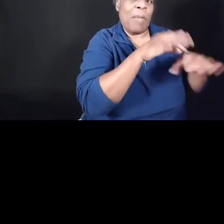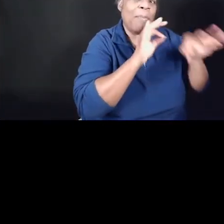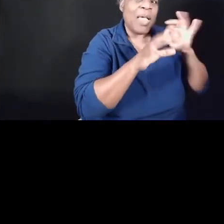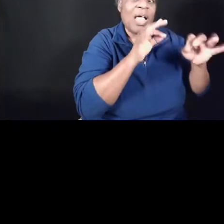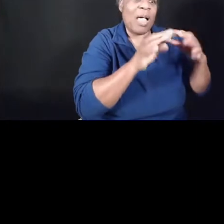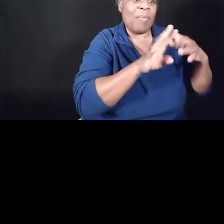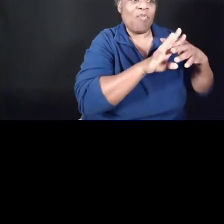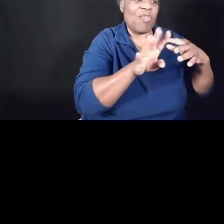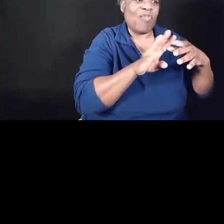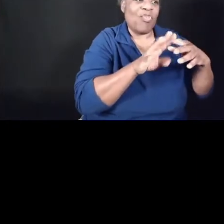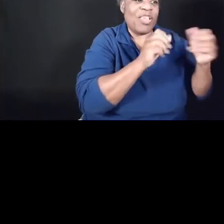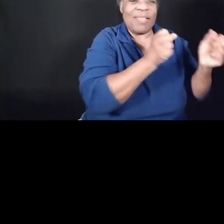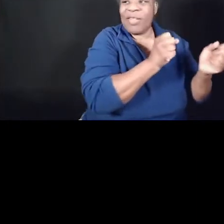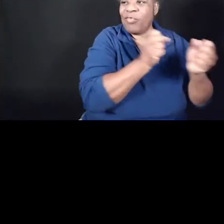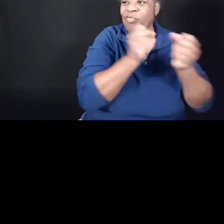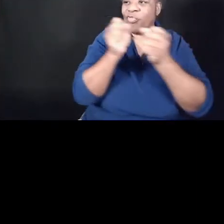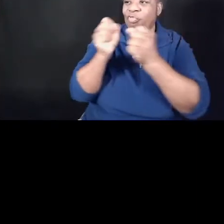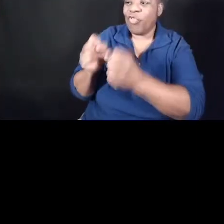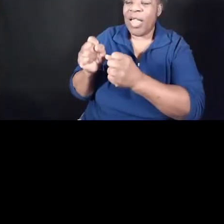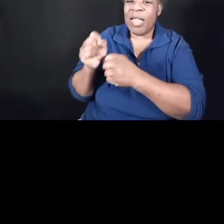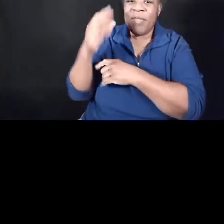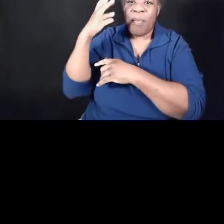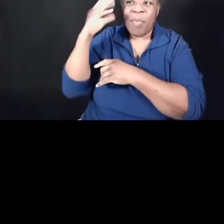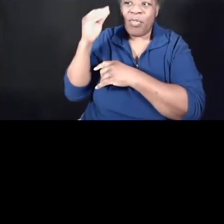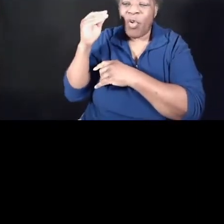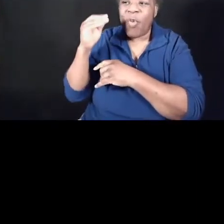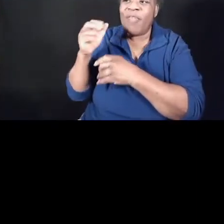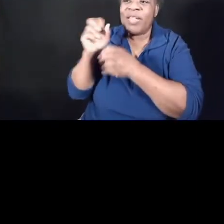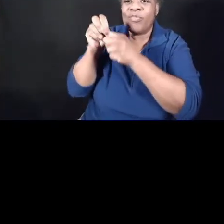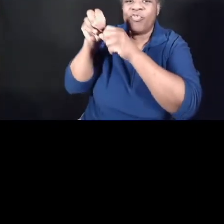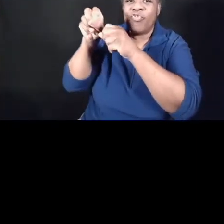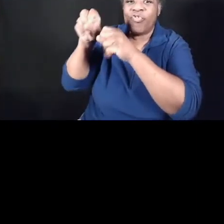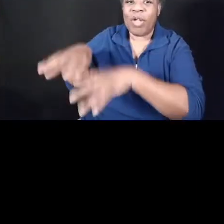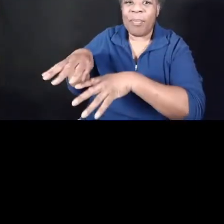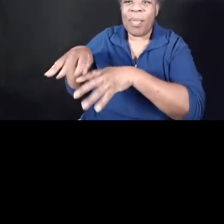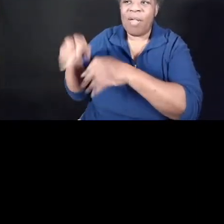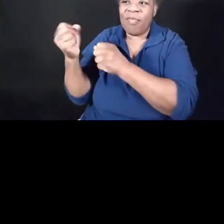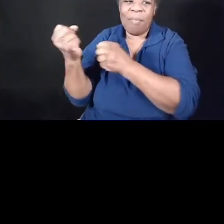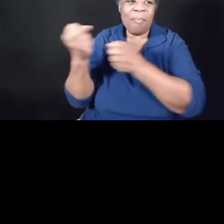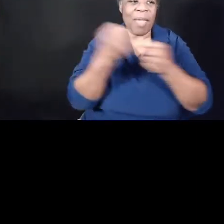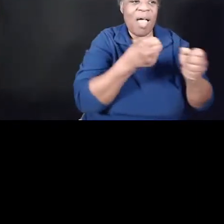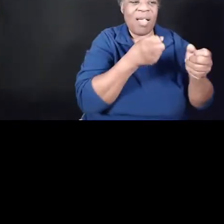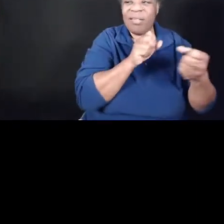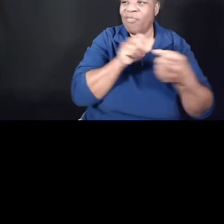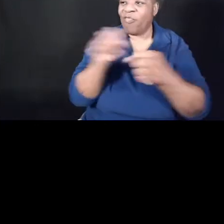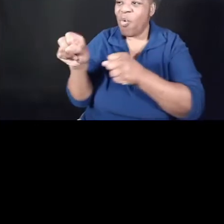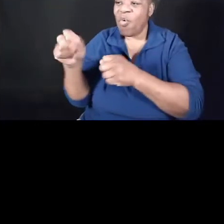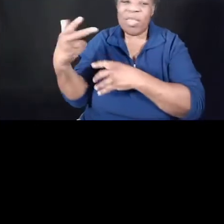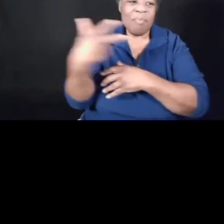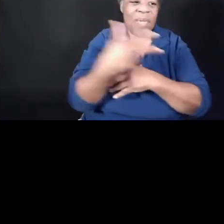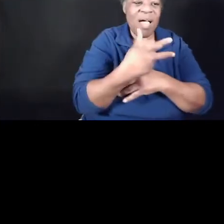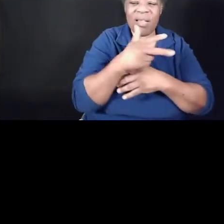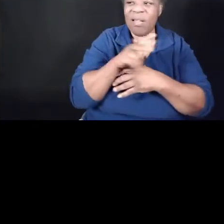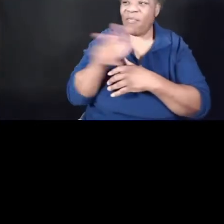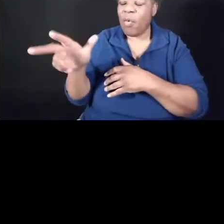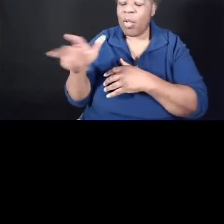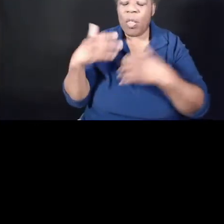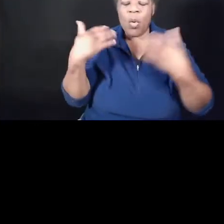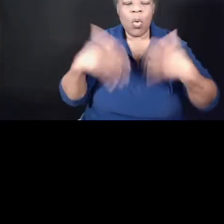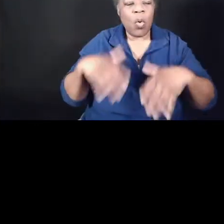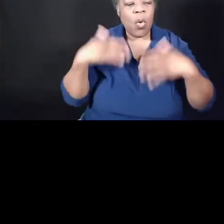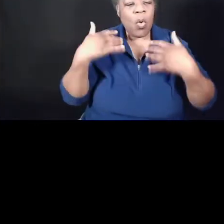within Moldova. He says the work is simply tiring, emotionally draining, and seems never-ending.